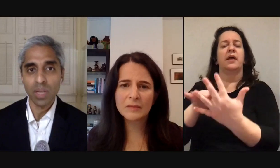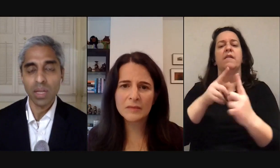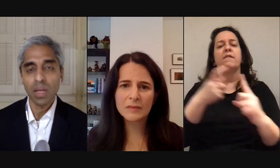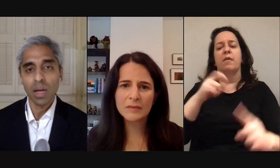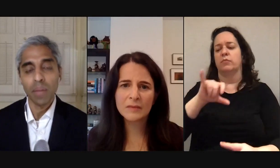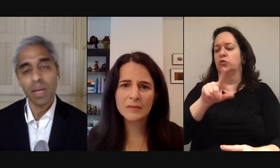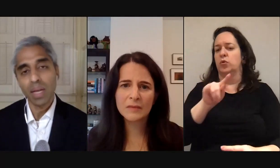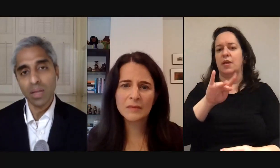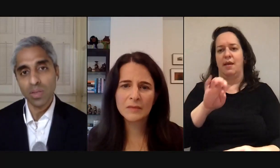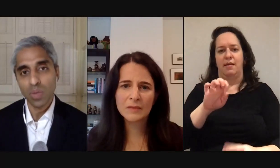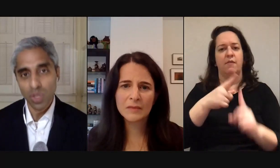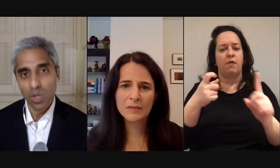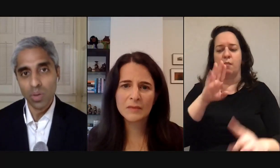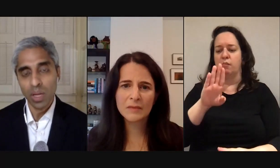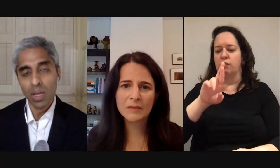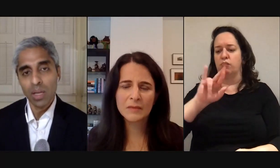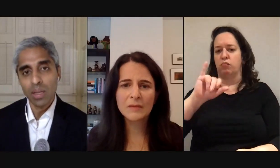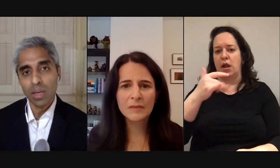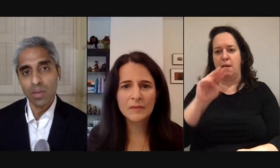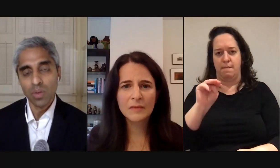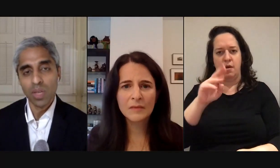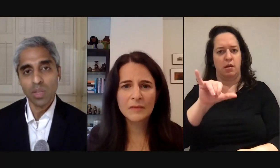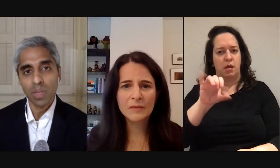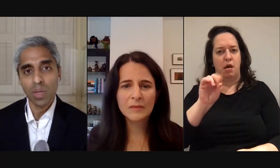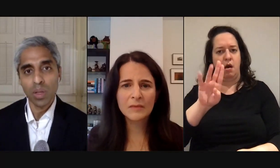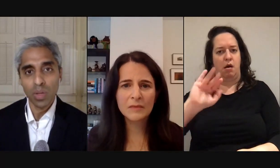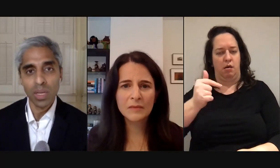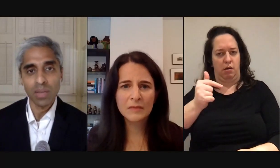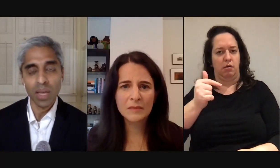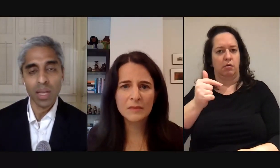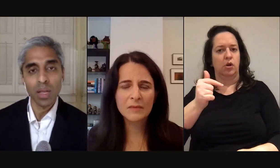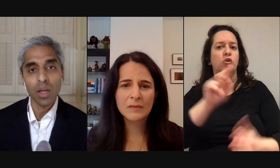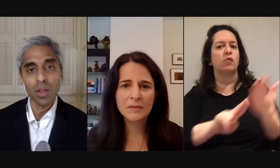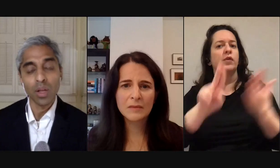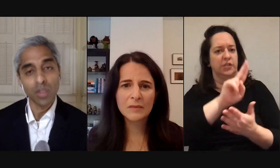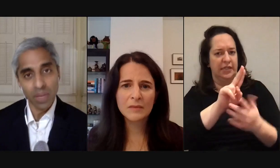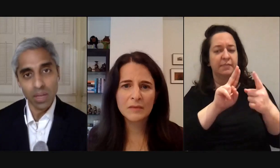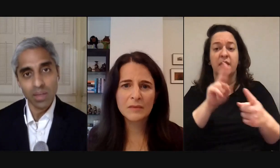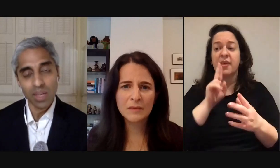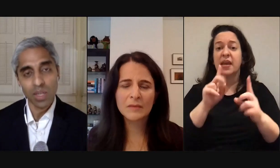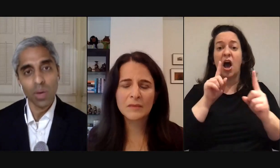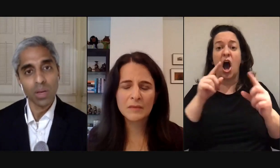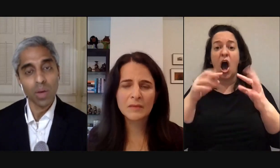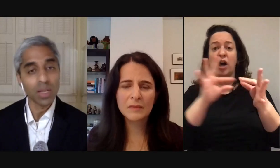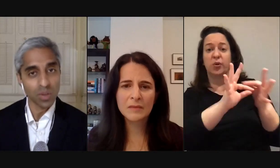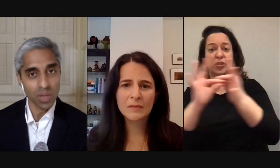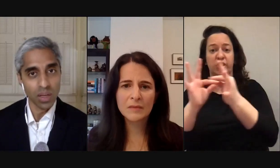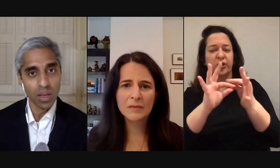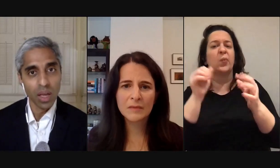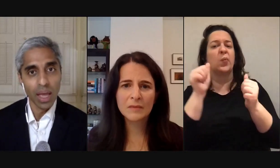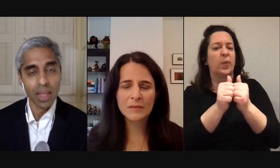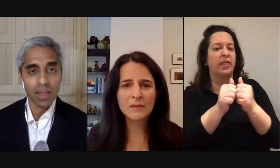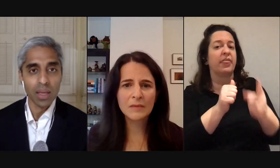University a meta-analysis which showed that the association between loneliness and longevity is actually quite quite